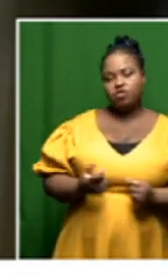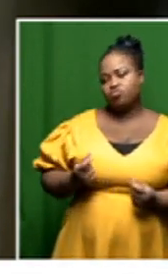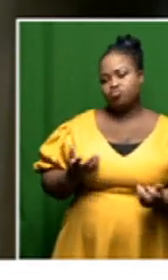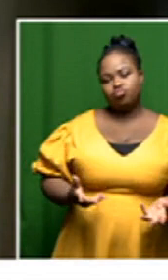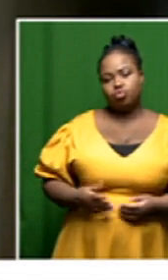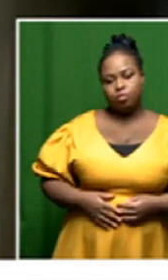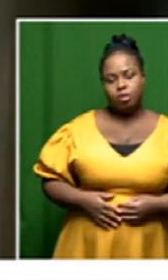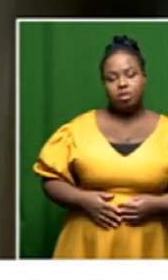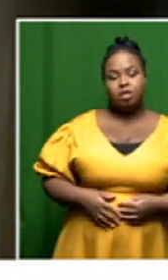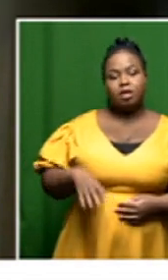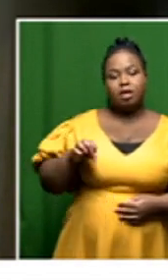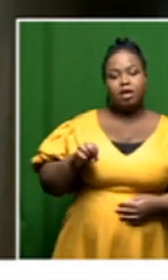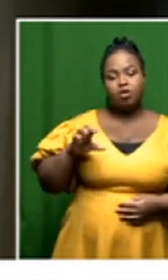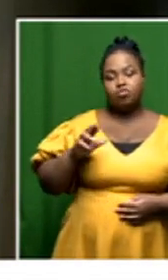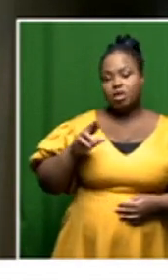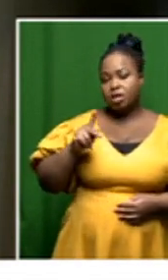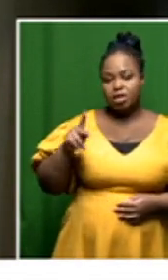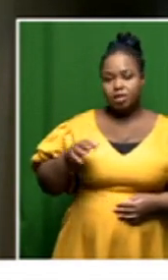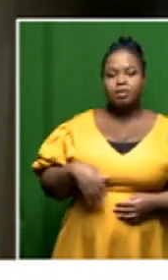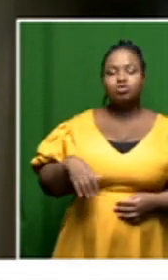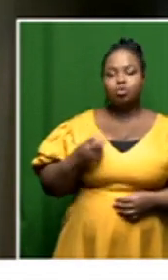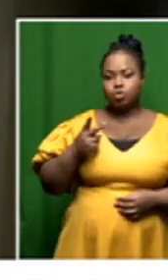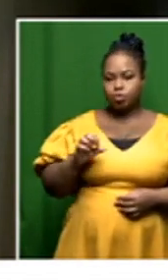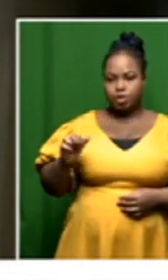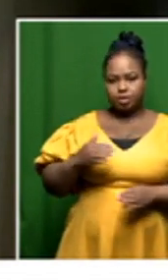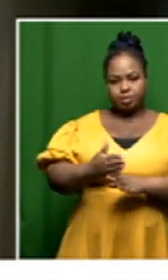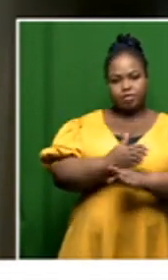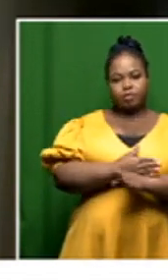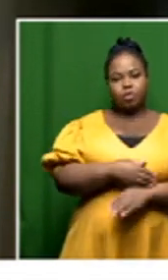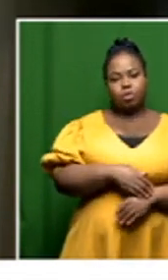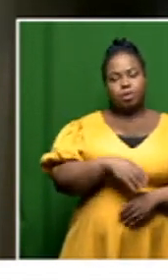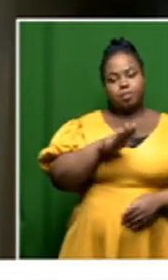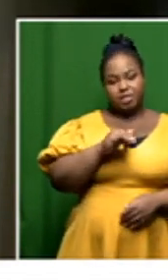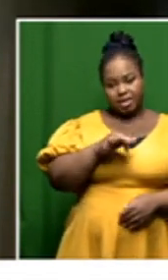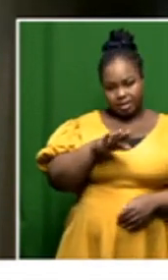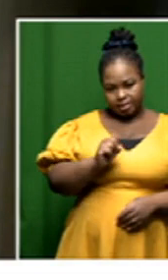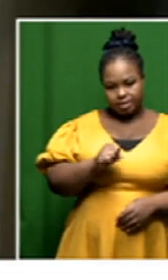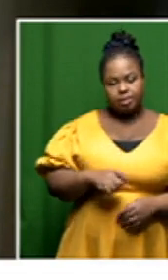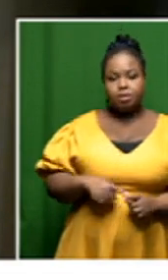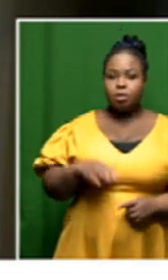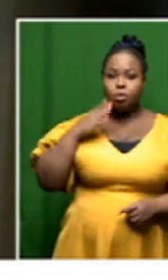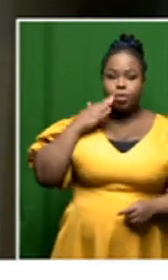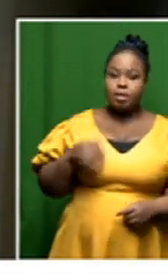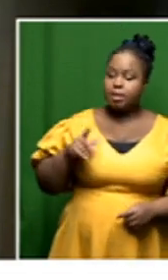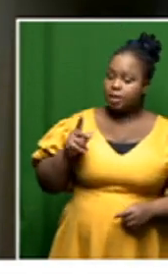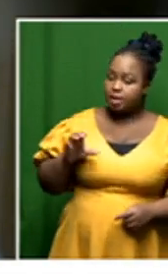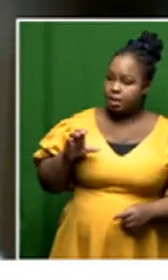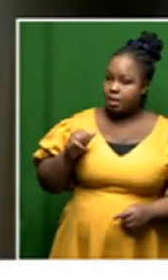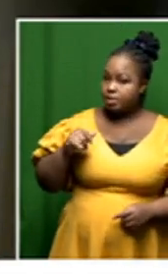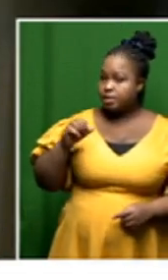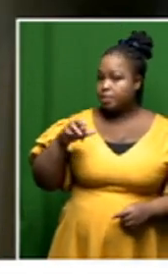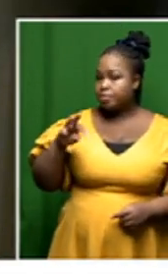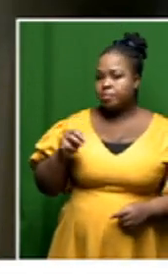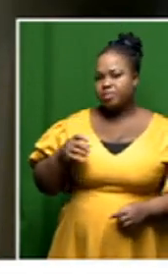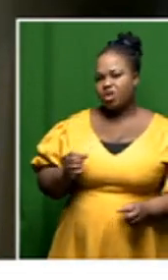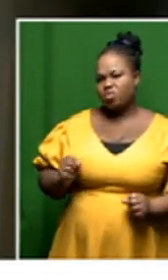eric winter died about two weeks before jao rodriguez died now i'm sure kasim when he gets an opportunity will explain to